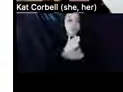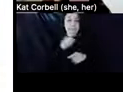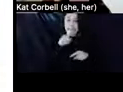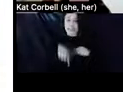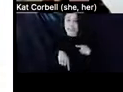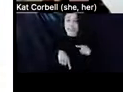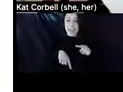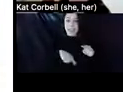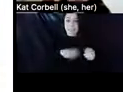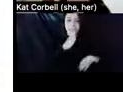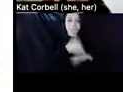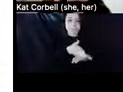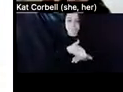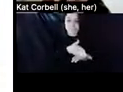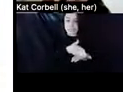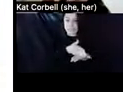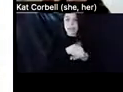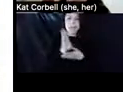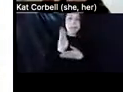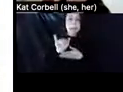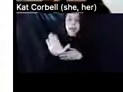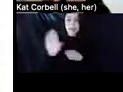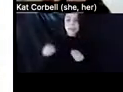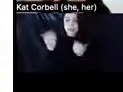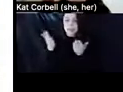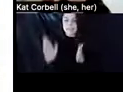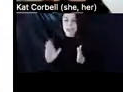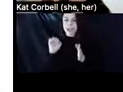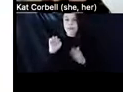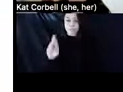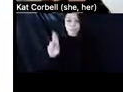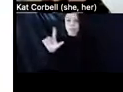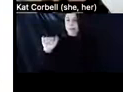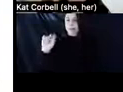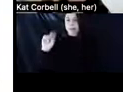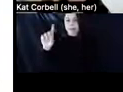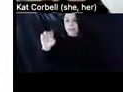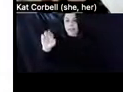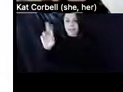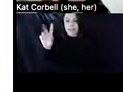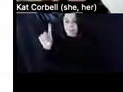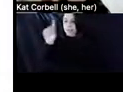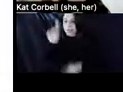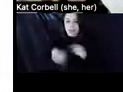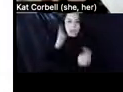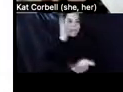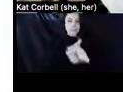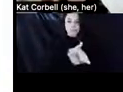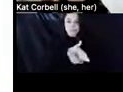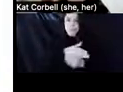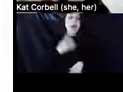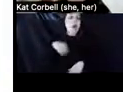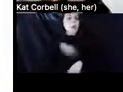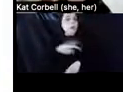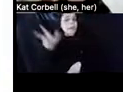by a supportive housing provider or landlord. Um, in the past, we've heard examples of landlords that,